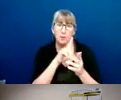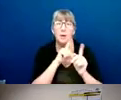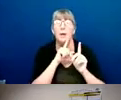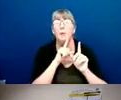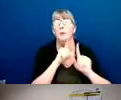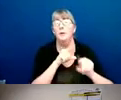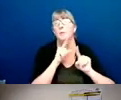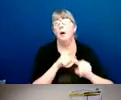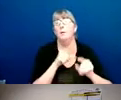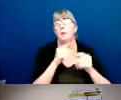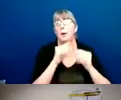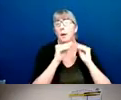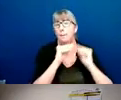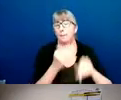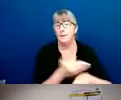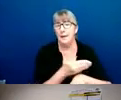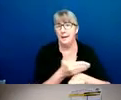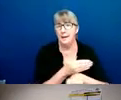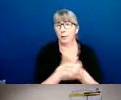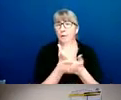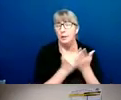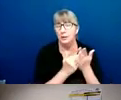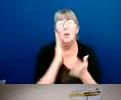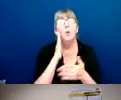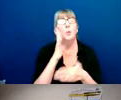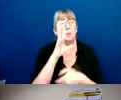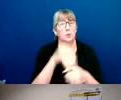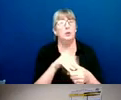drafts that will be posted will include those revisions.